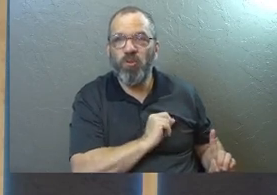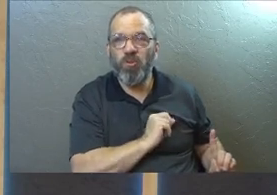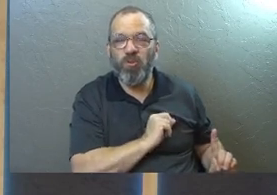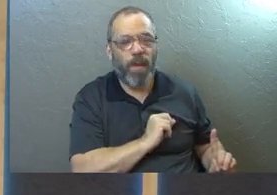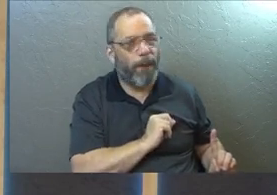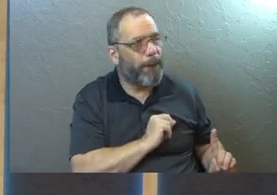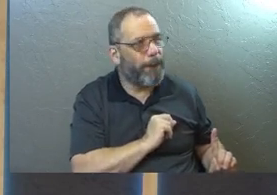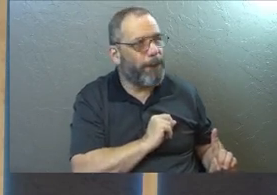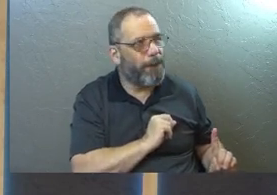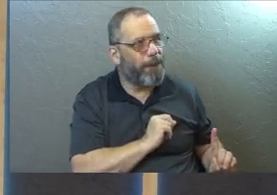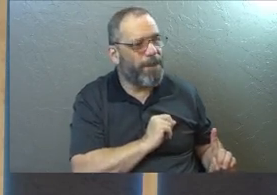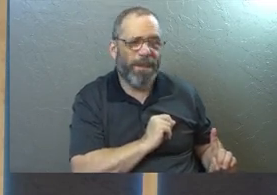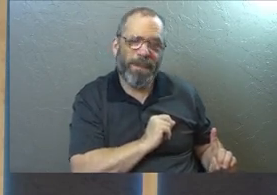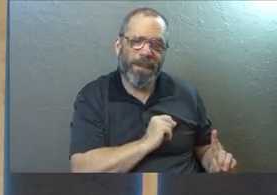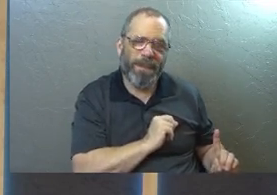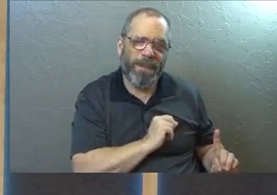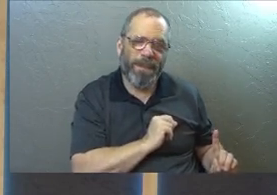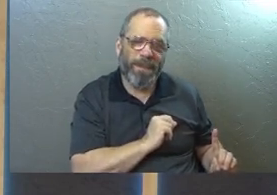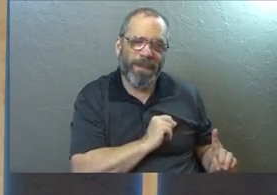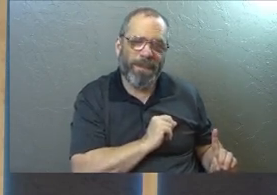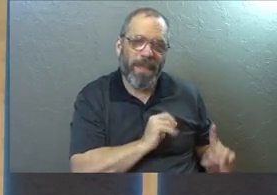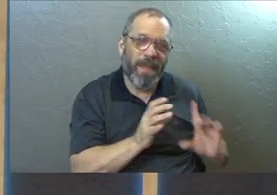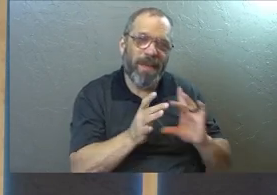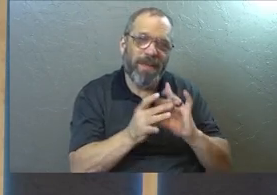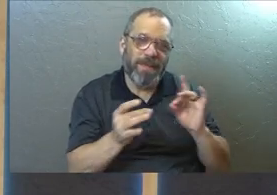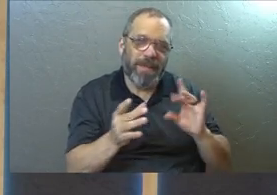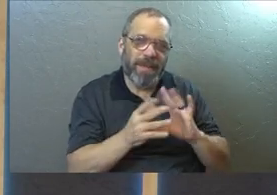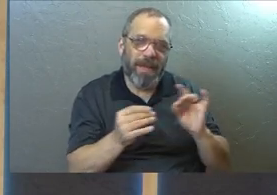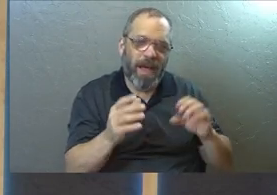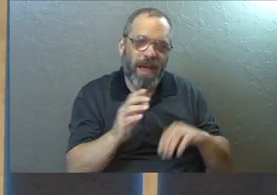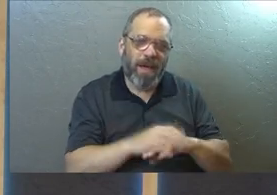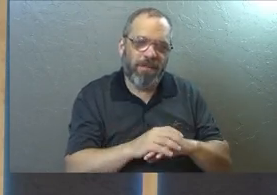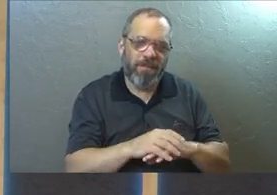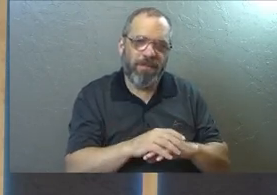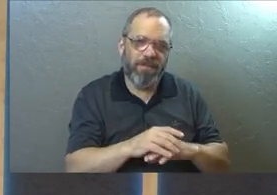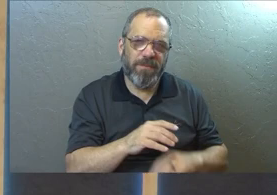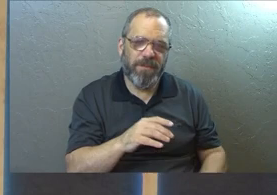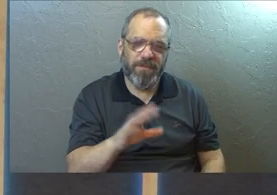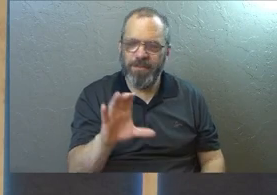Let me say this. We're going to go into a time of communion here in just a second.